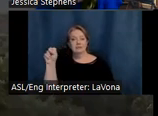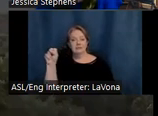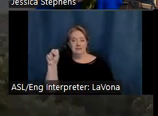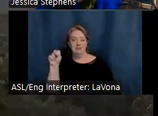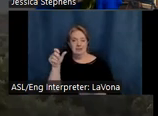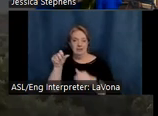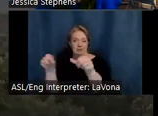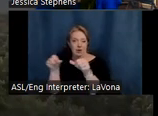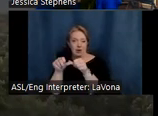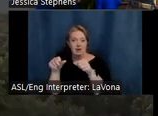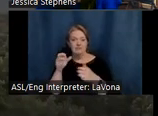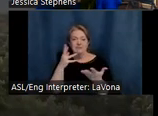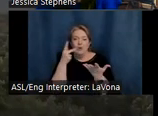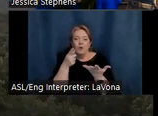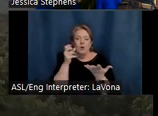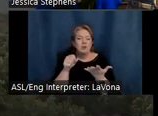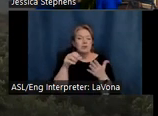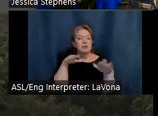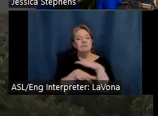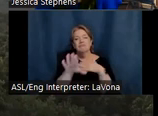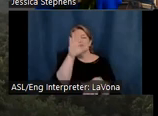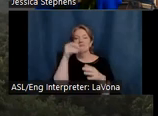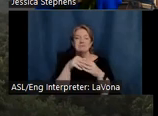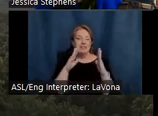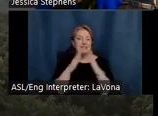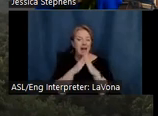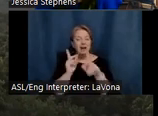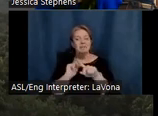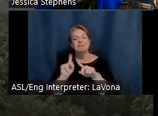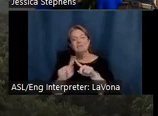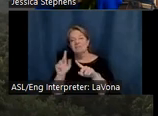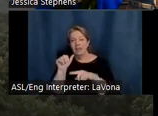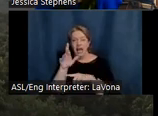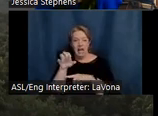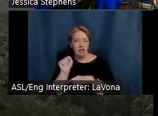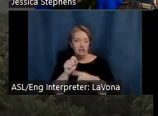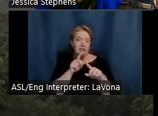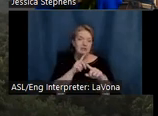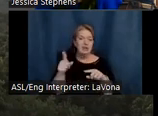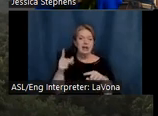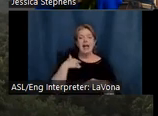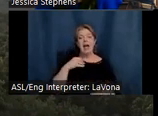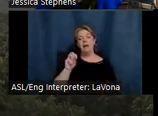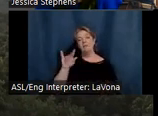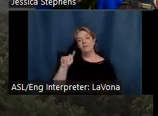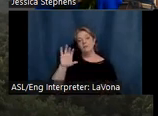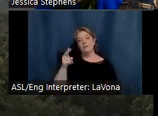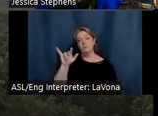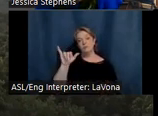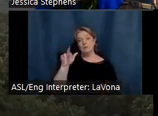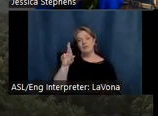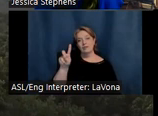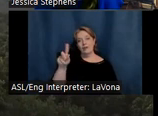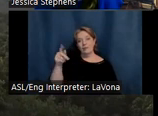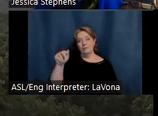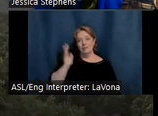Bryan Park's numerous acres, cool off on the splash pad at the Switchyard Park, which originally served as a railroad